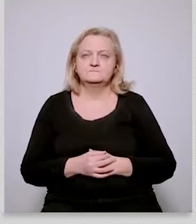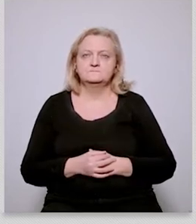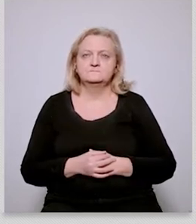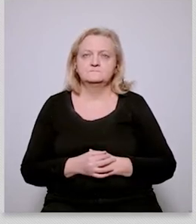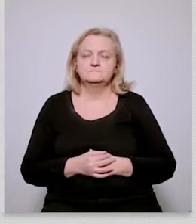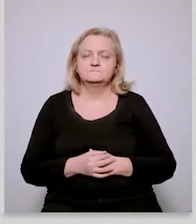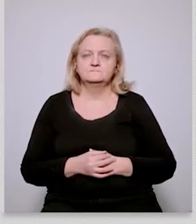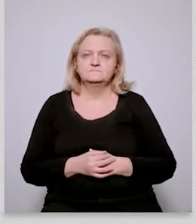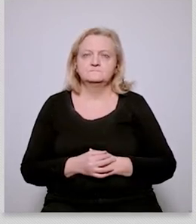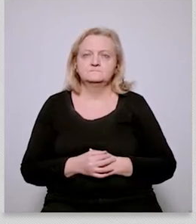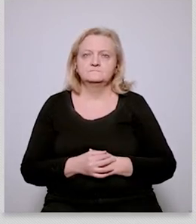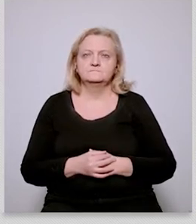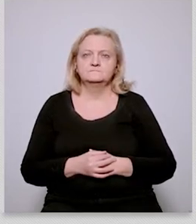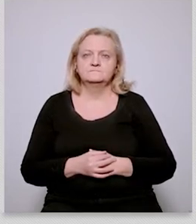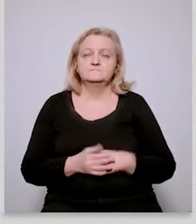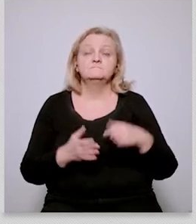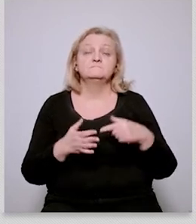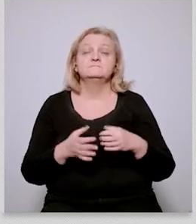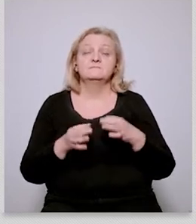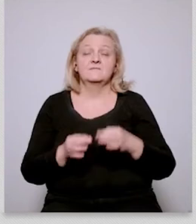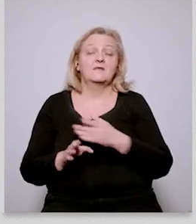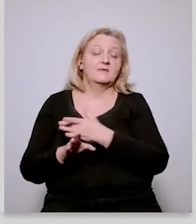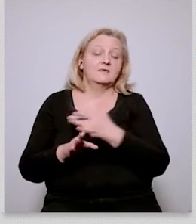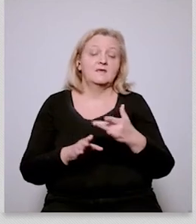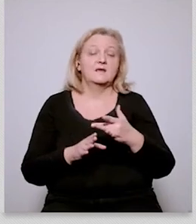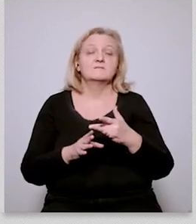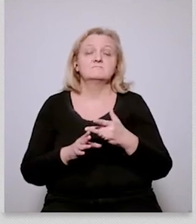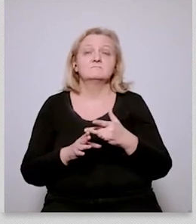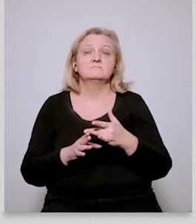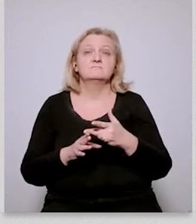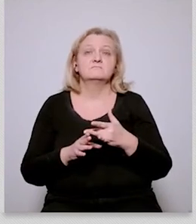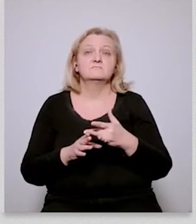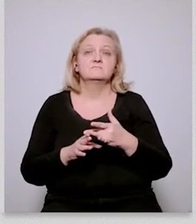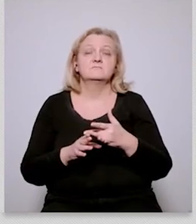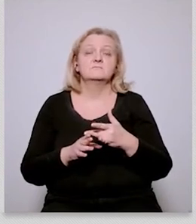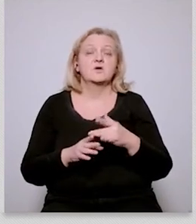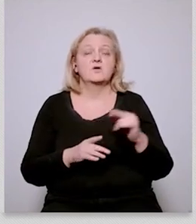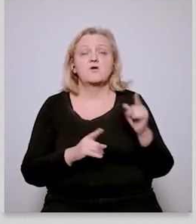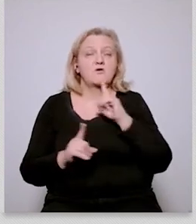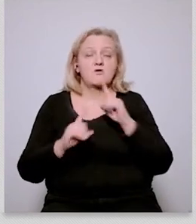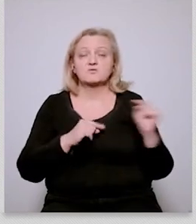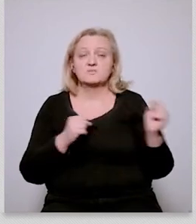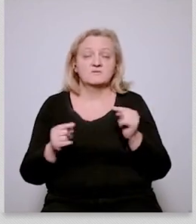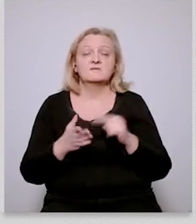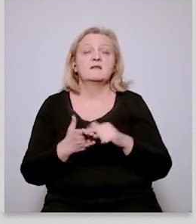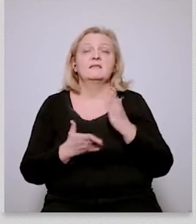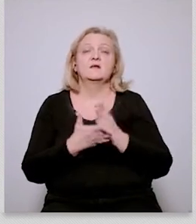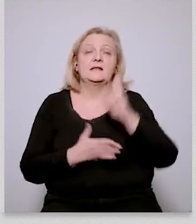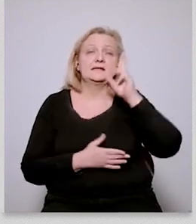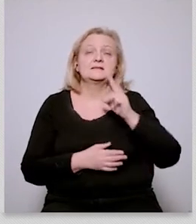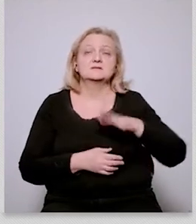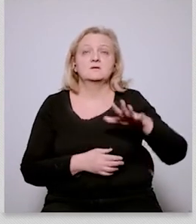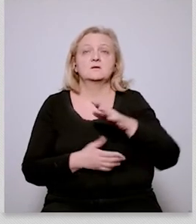very much brussels talking to itself so you know even when you had climate activists civil society